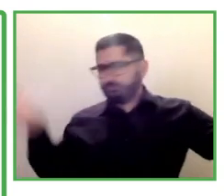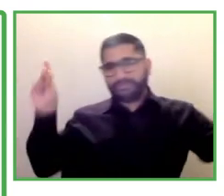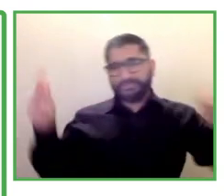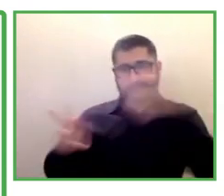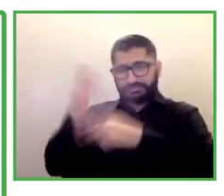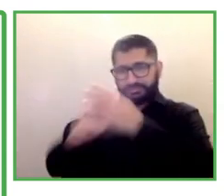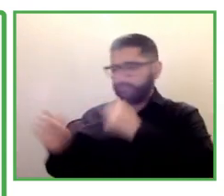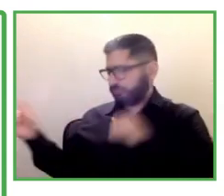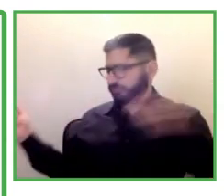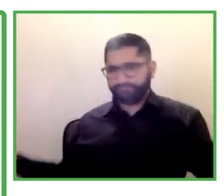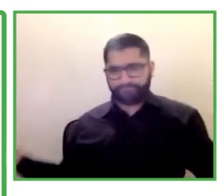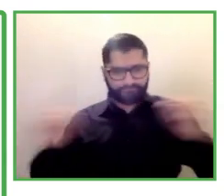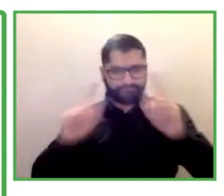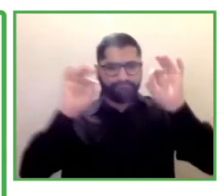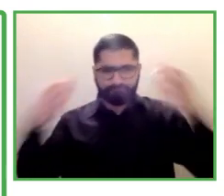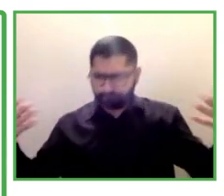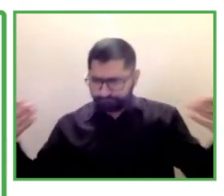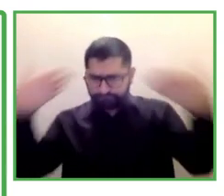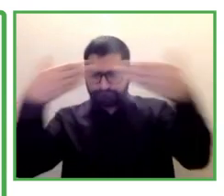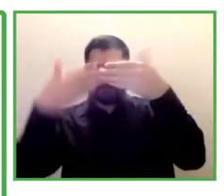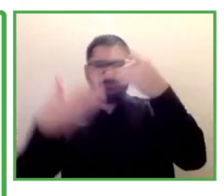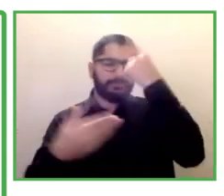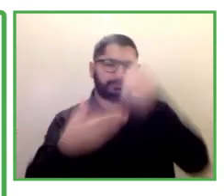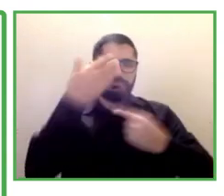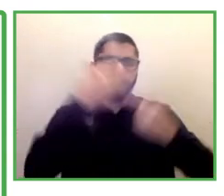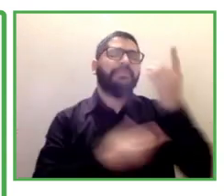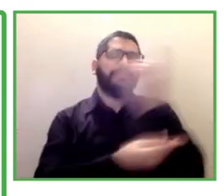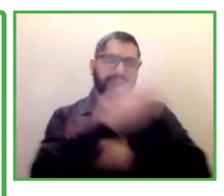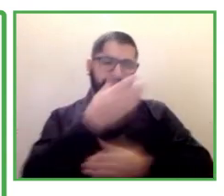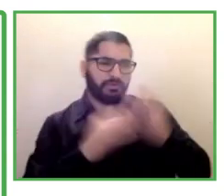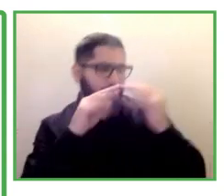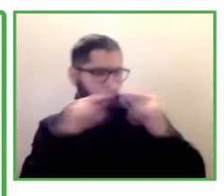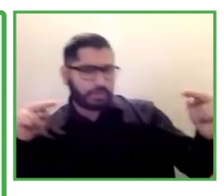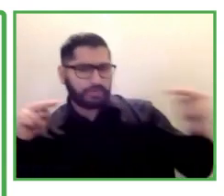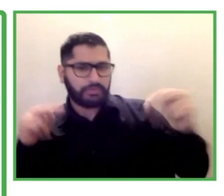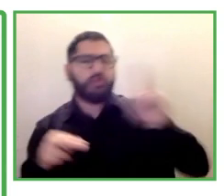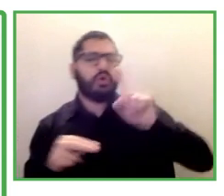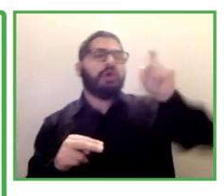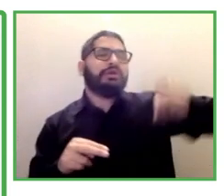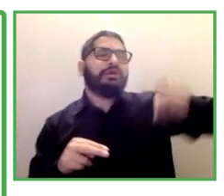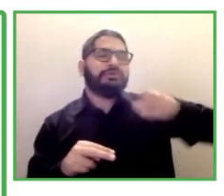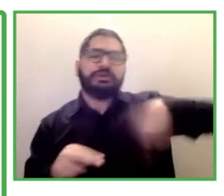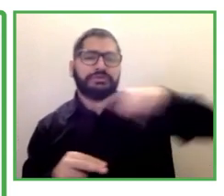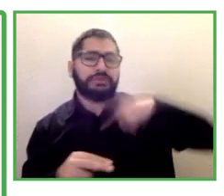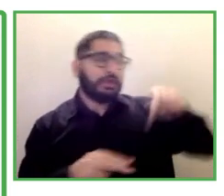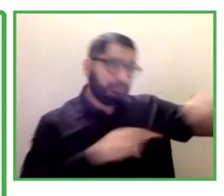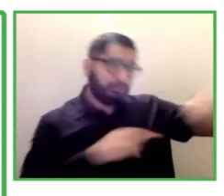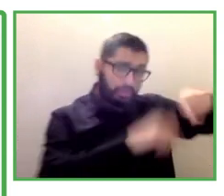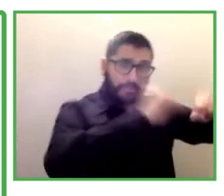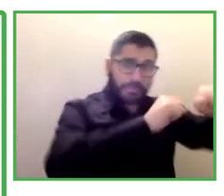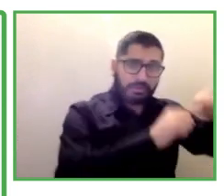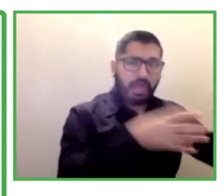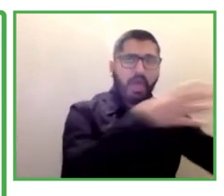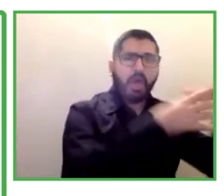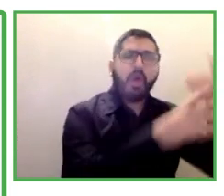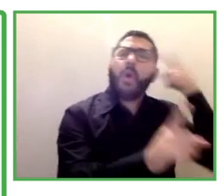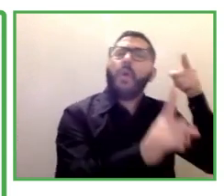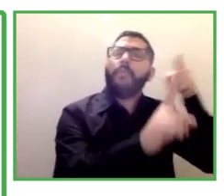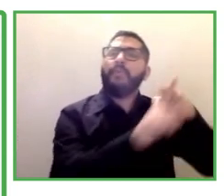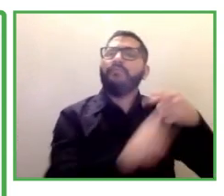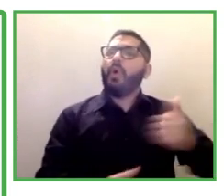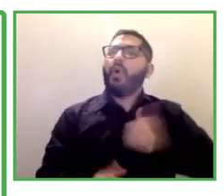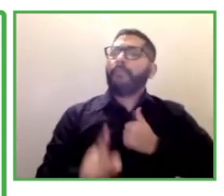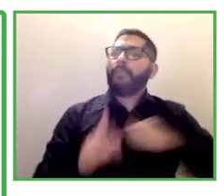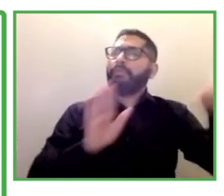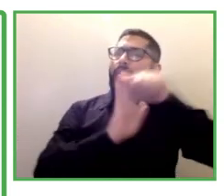the Stepping into program every summer and winter university break and how it works is we invite businesses to offer paid internships to